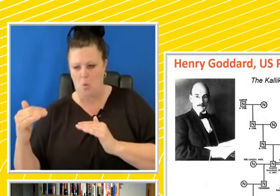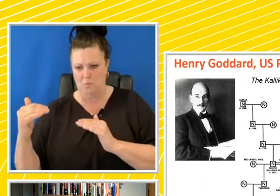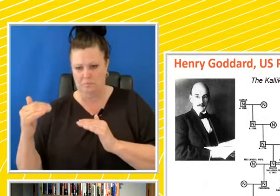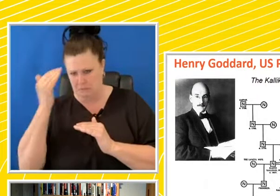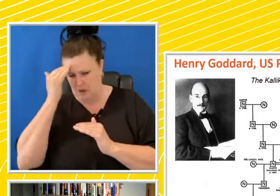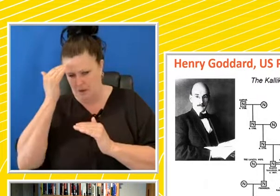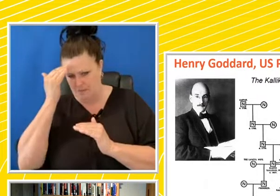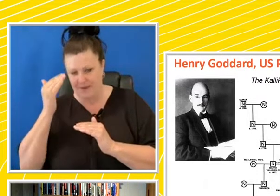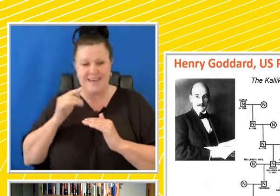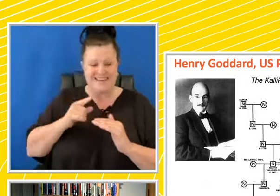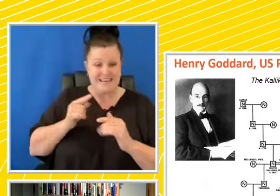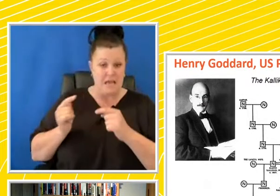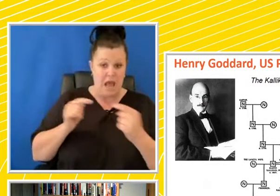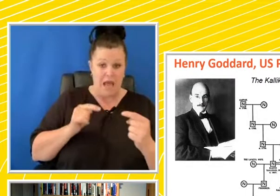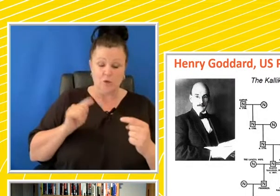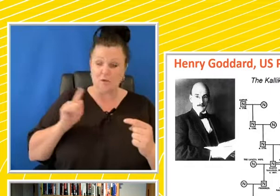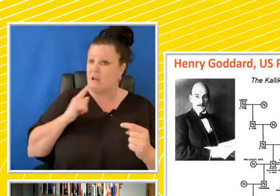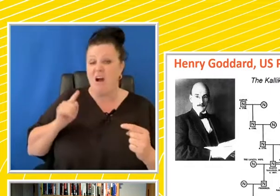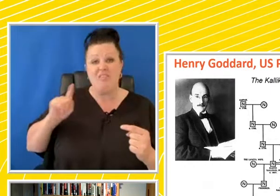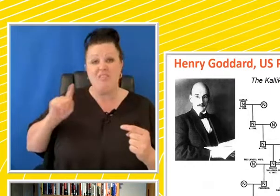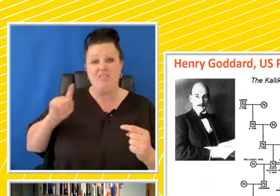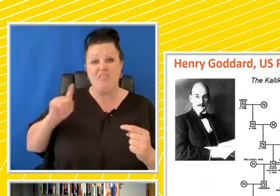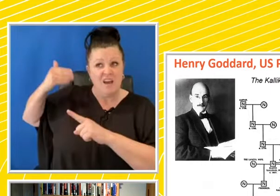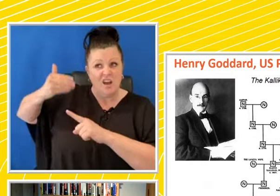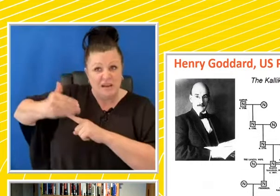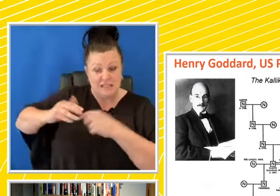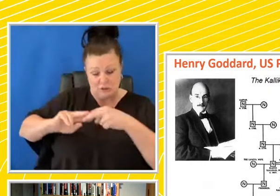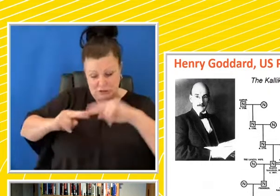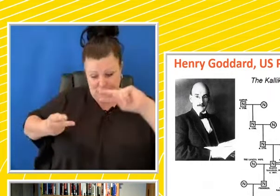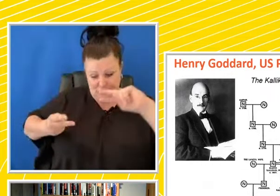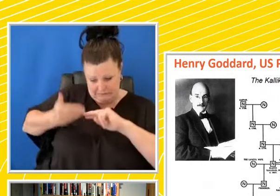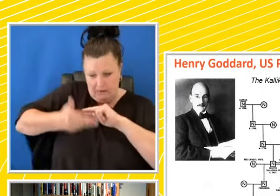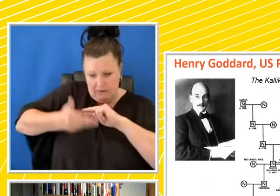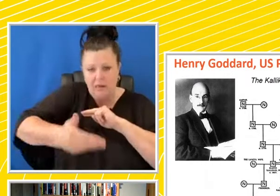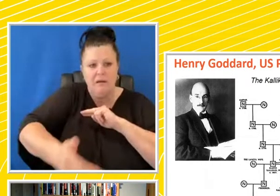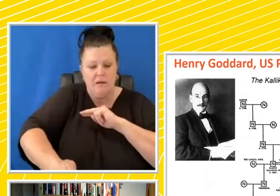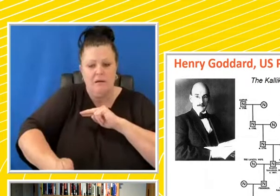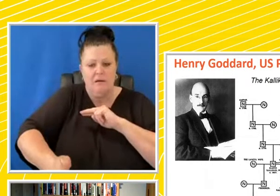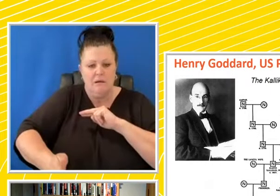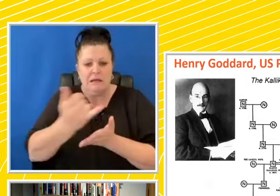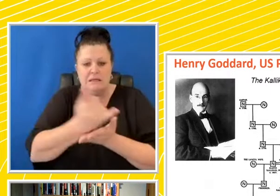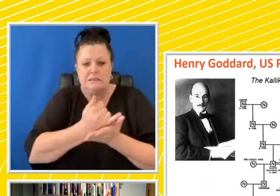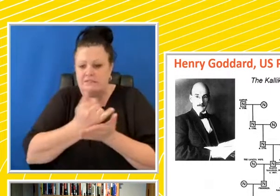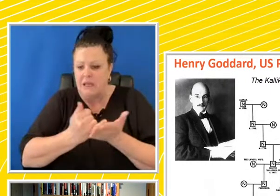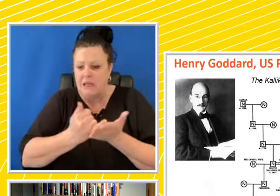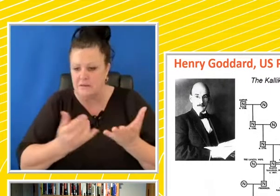hereditary handing on of this defective, of this defectiveness.